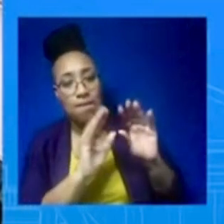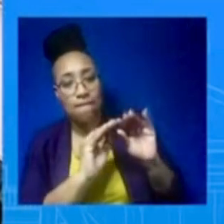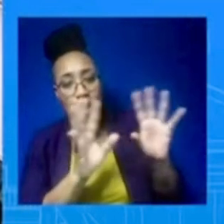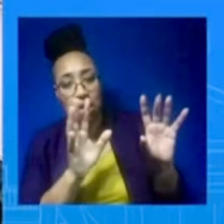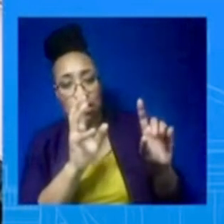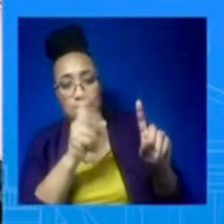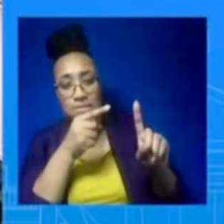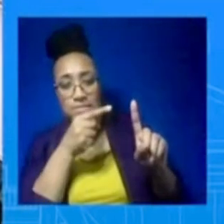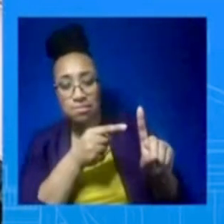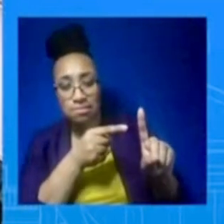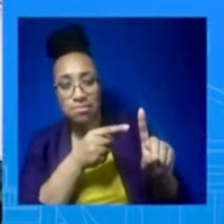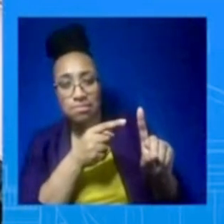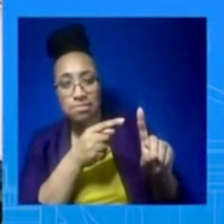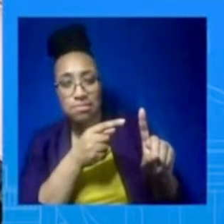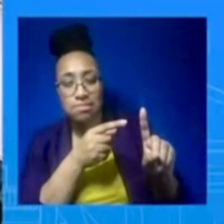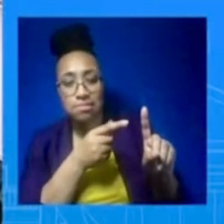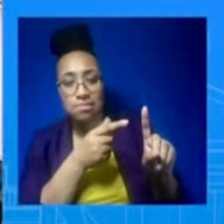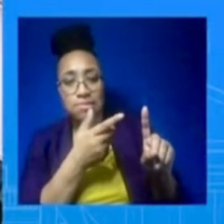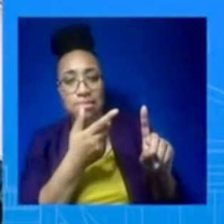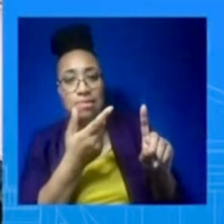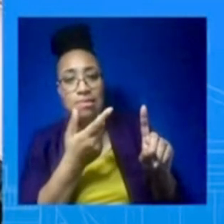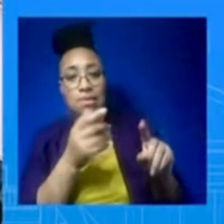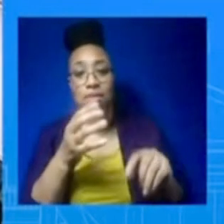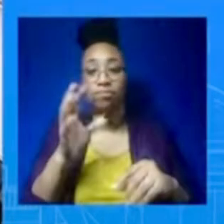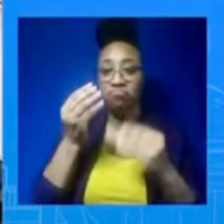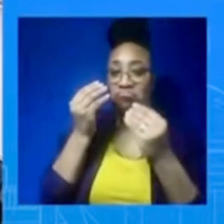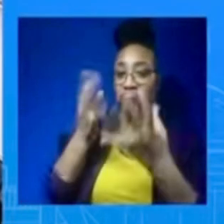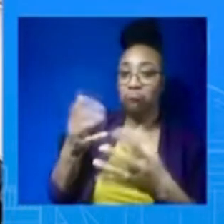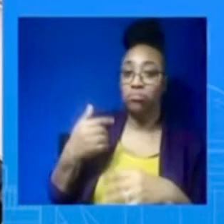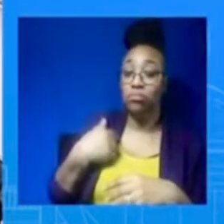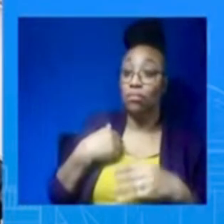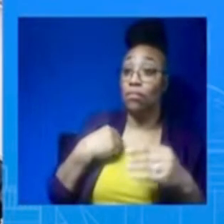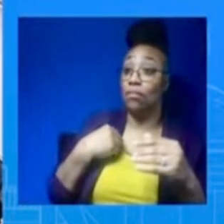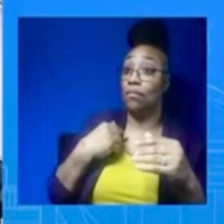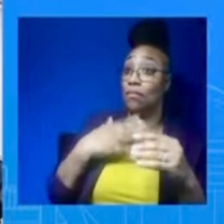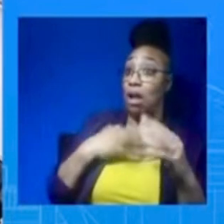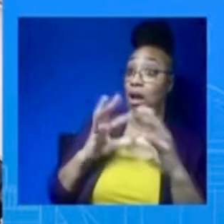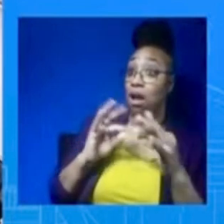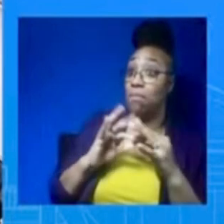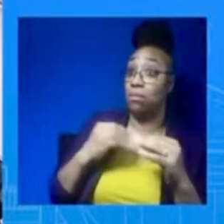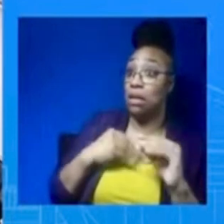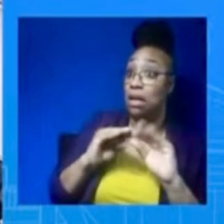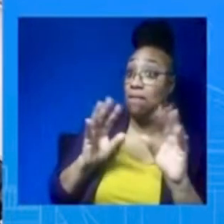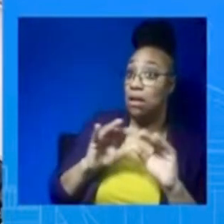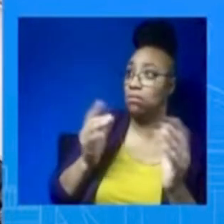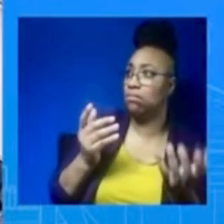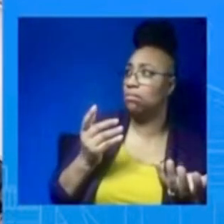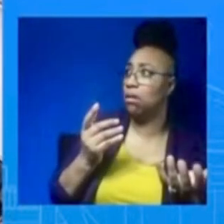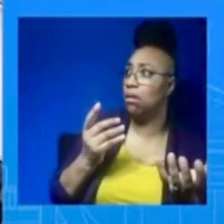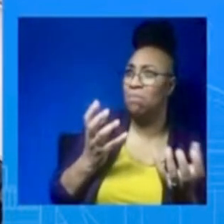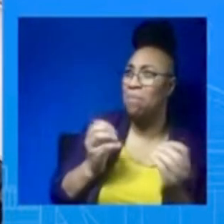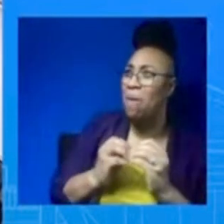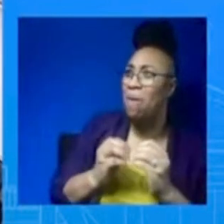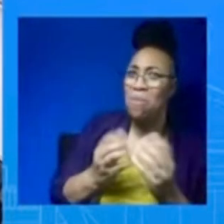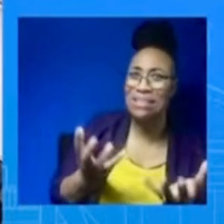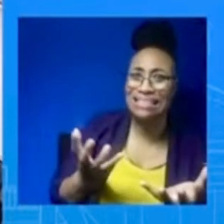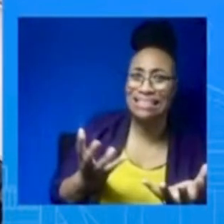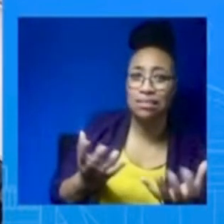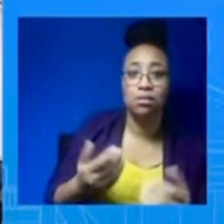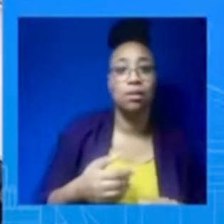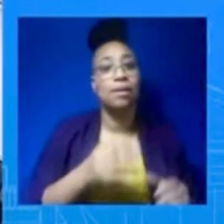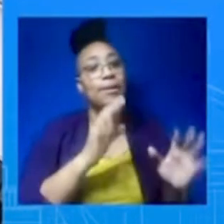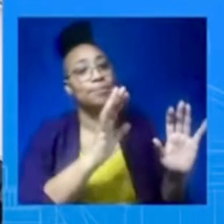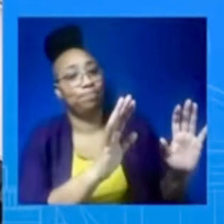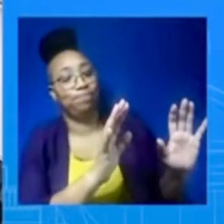clarified. Yes. Have we put forward the formal request to the Chinese for the call with President Xi? Okay, so